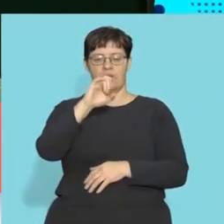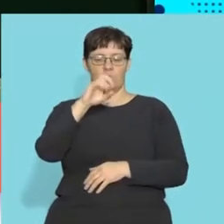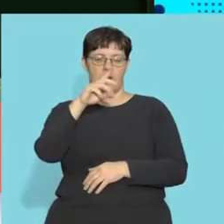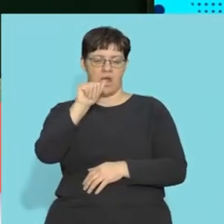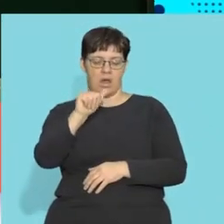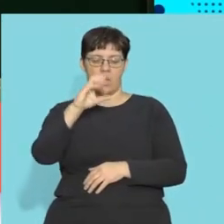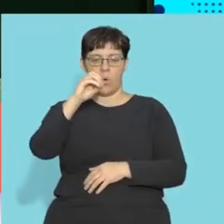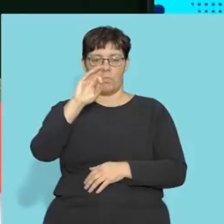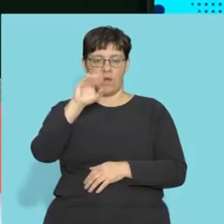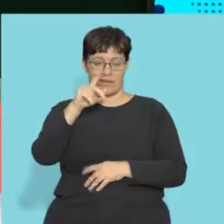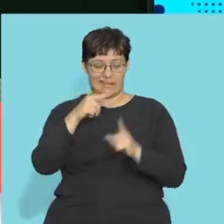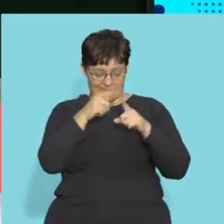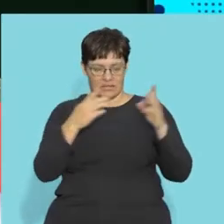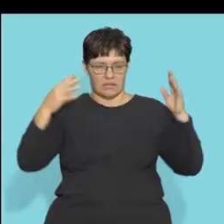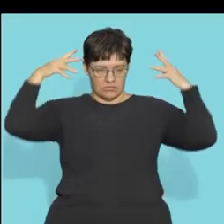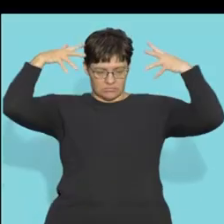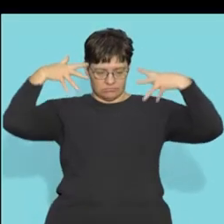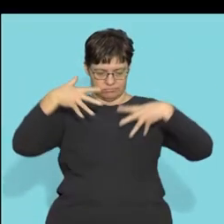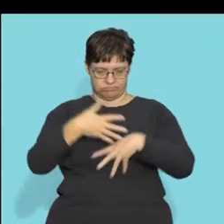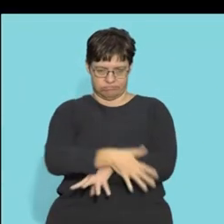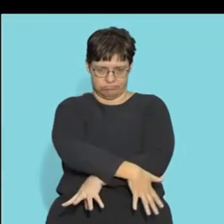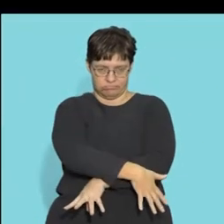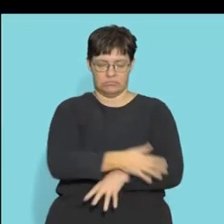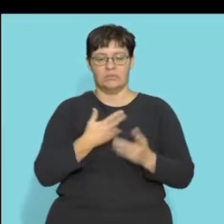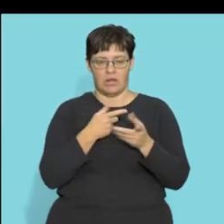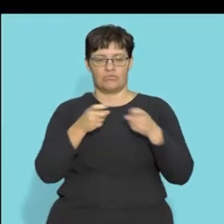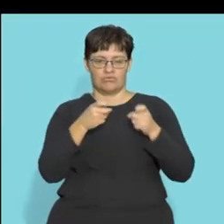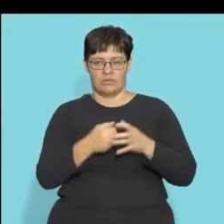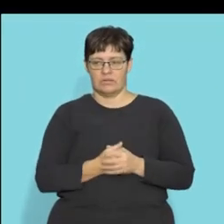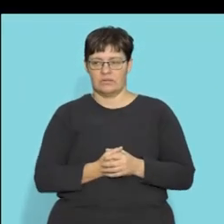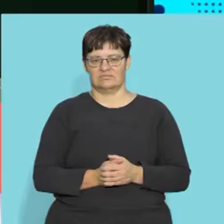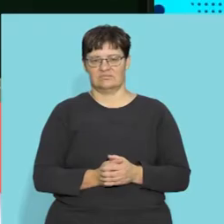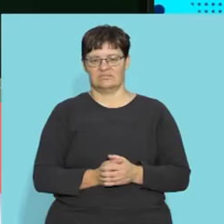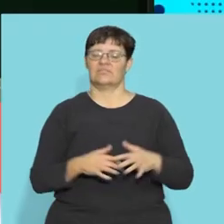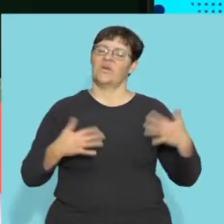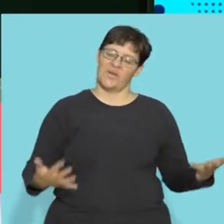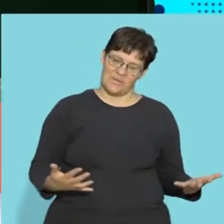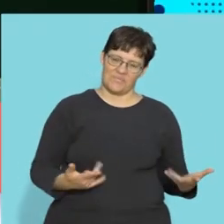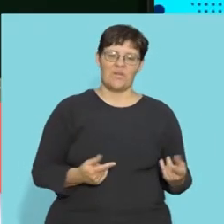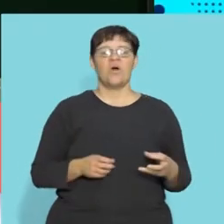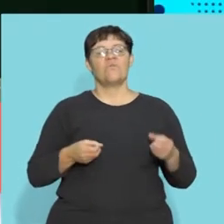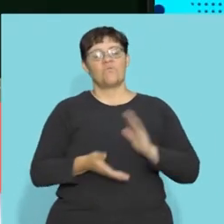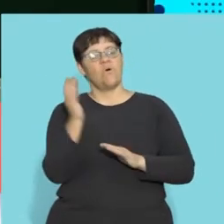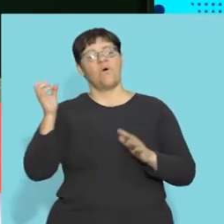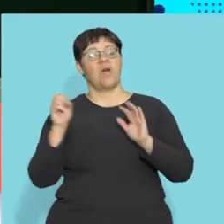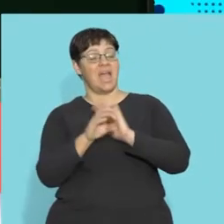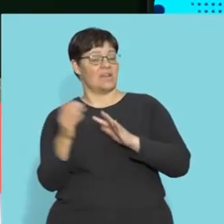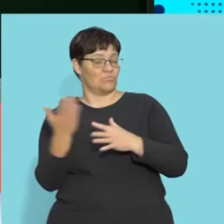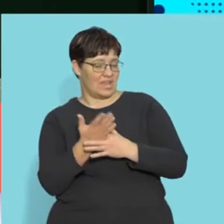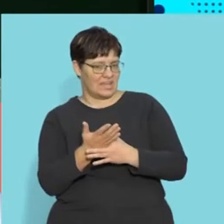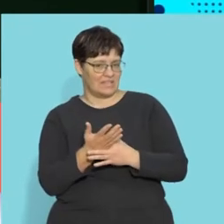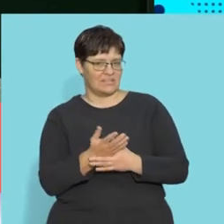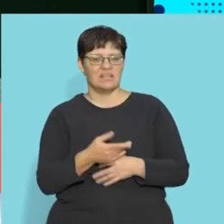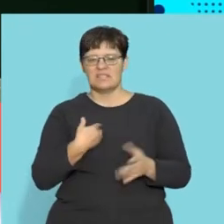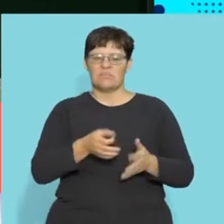at your medulla oblongata right okay guys we're going to go for a ad